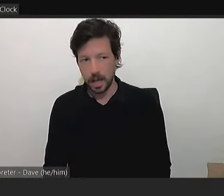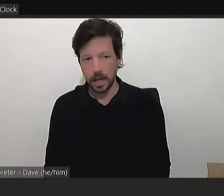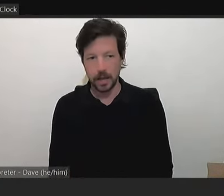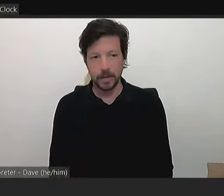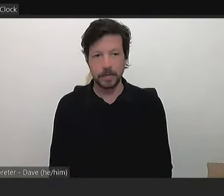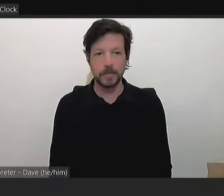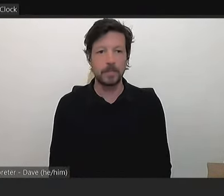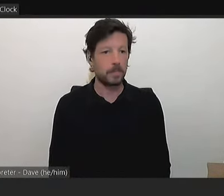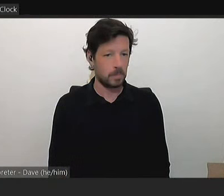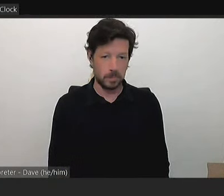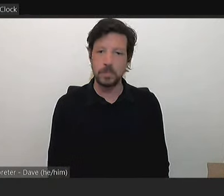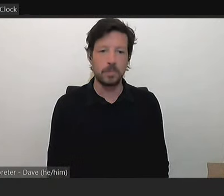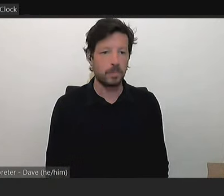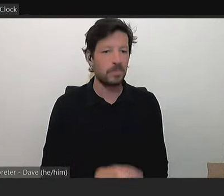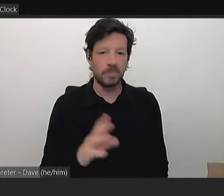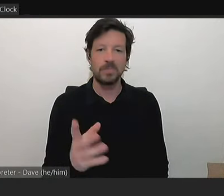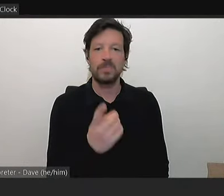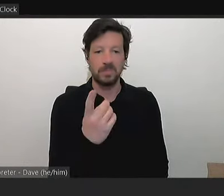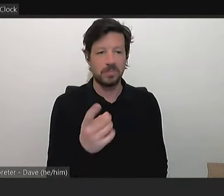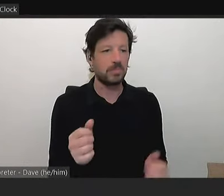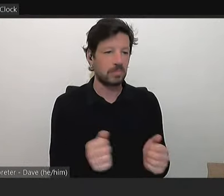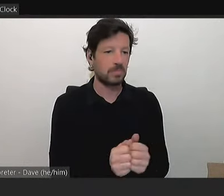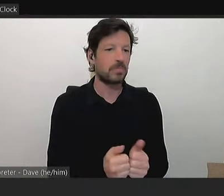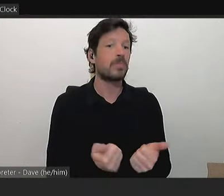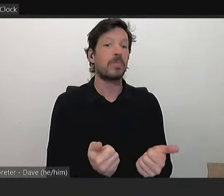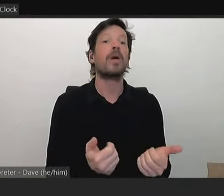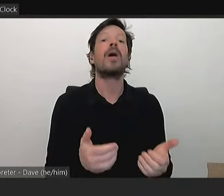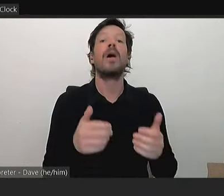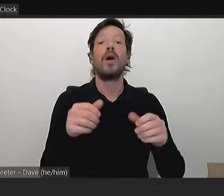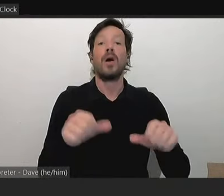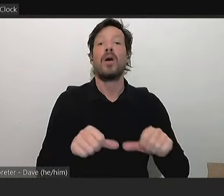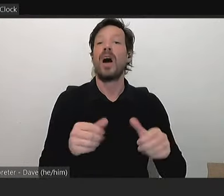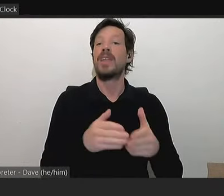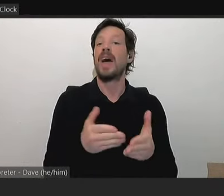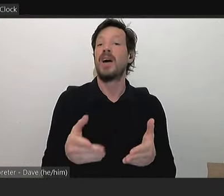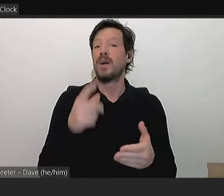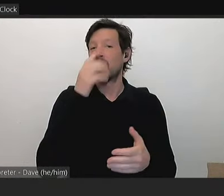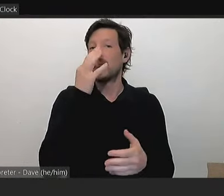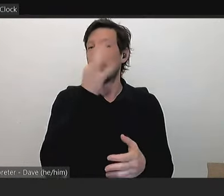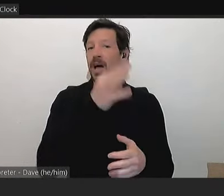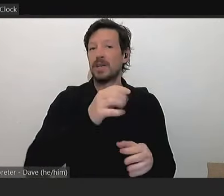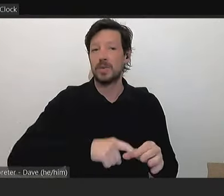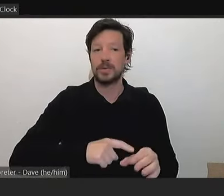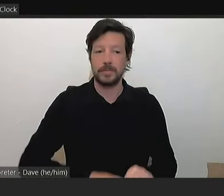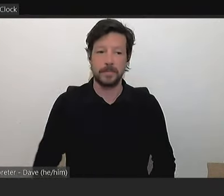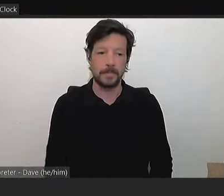That's been carried unanimously. Apologies. Now we can ask the question because now it's been considered.